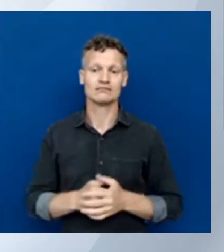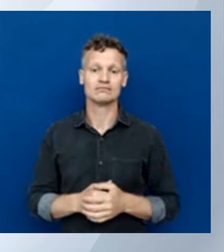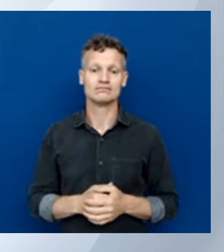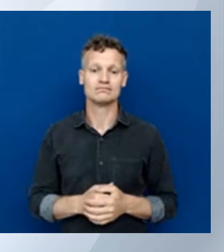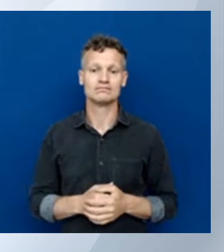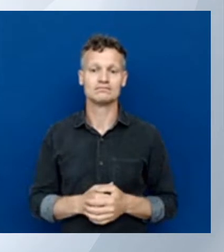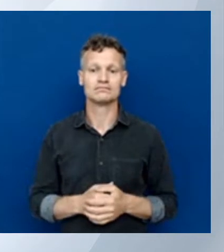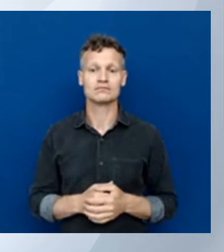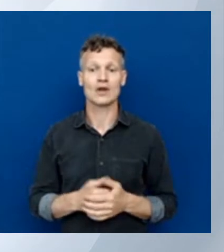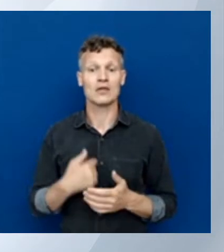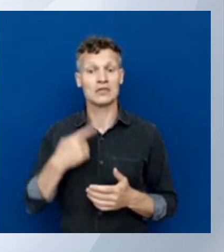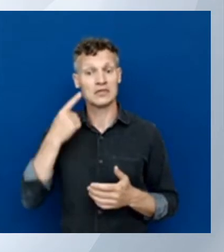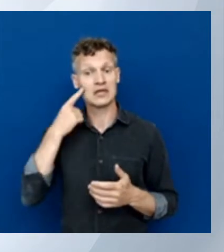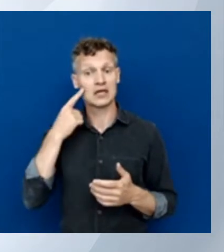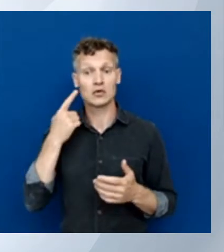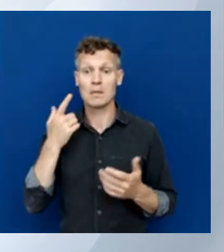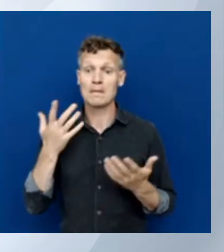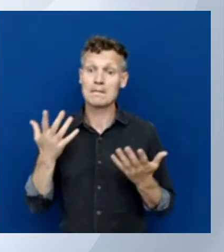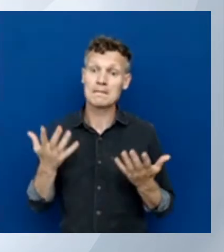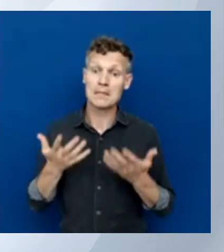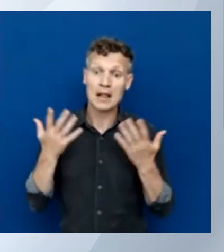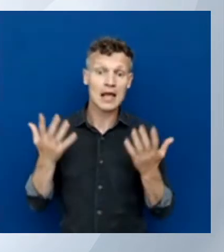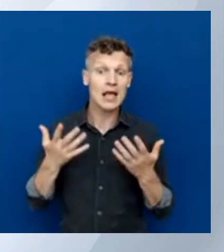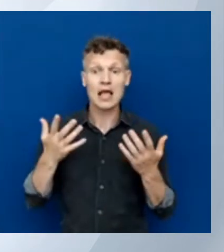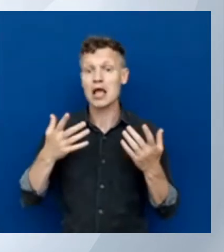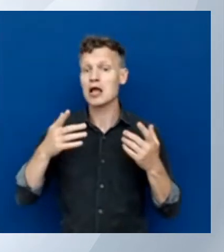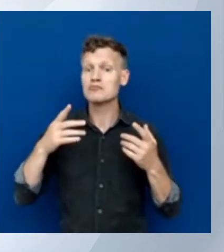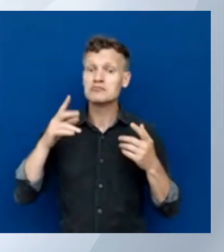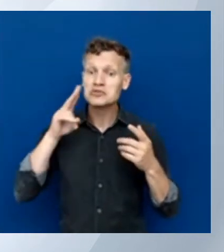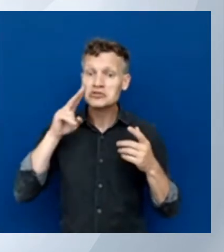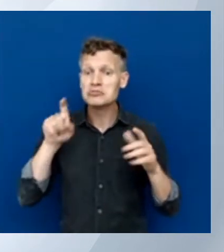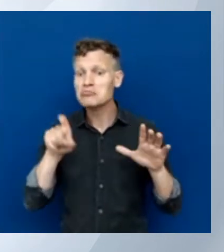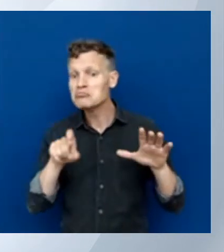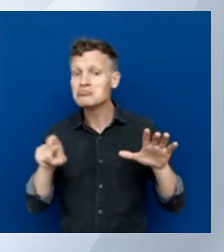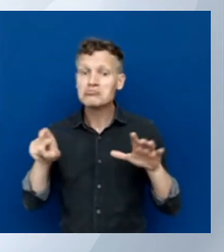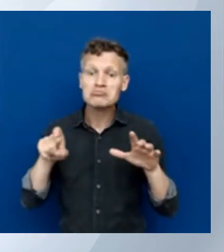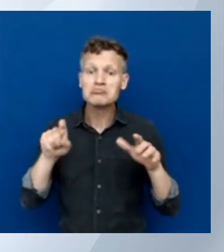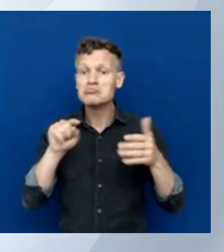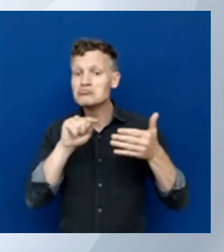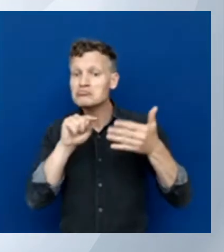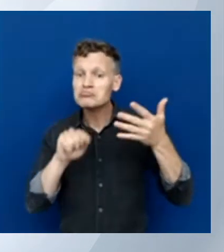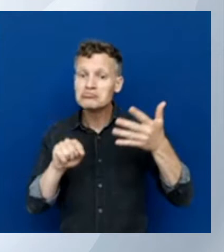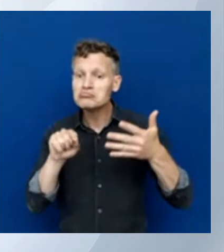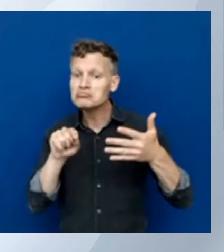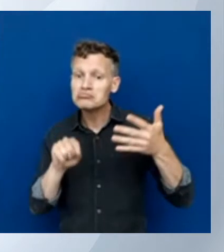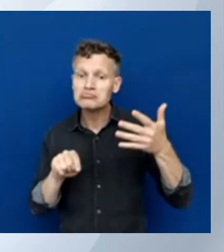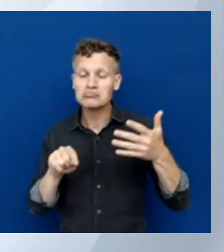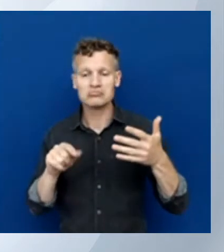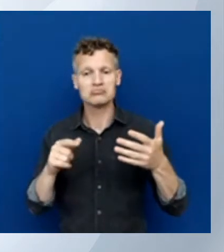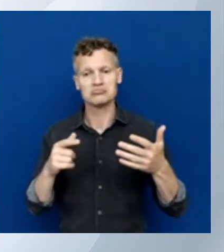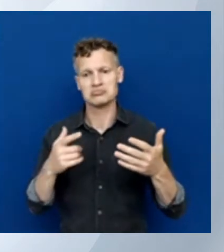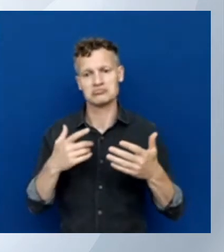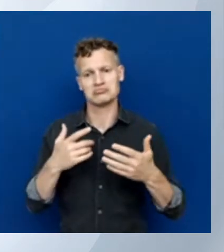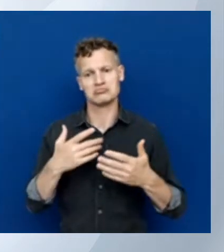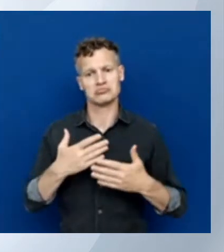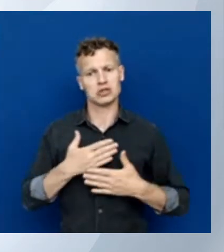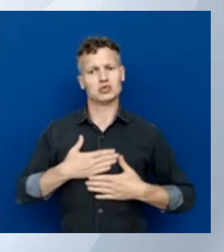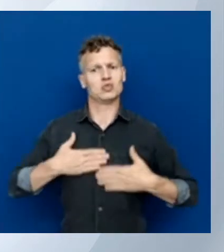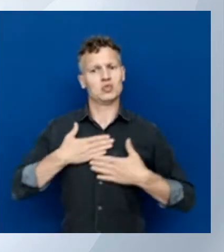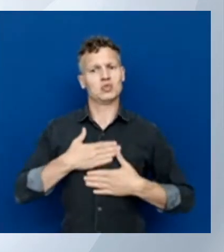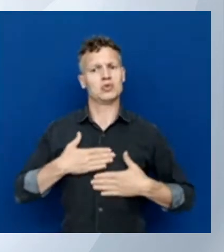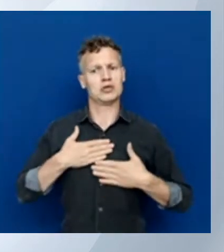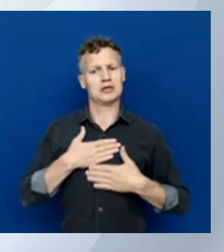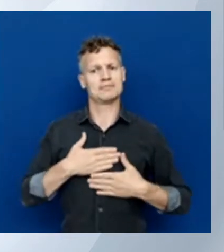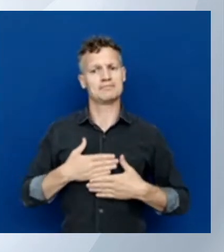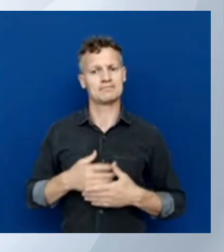around is a great way to get in touch with what you're actually doing, to have some fun with it. So apparently, I've created